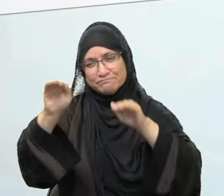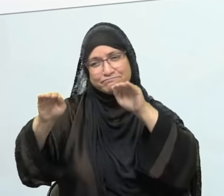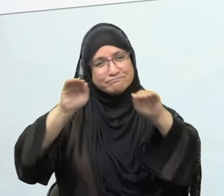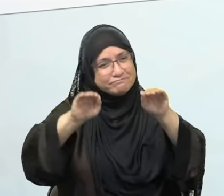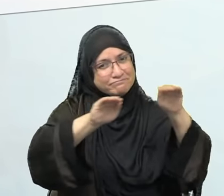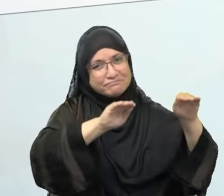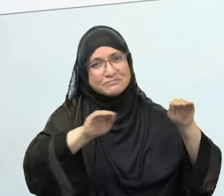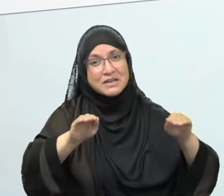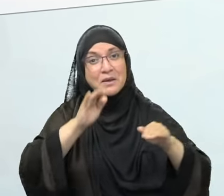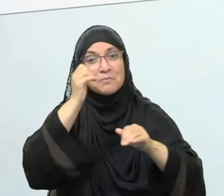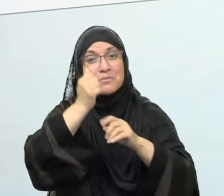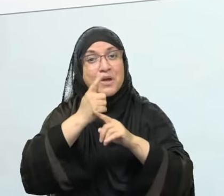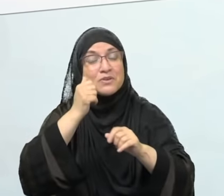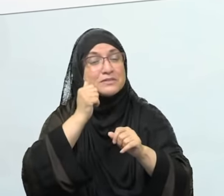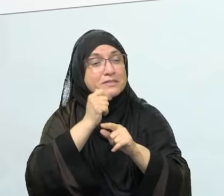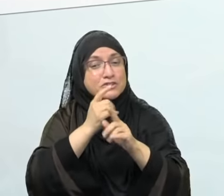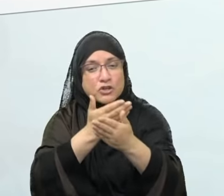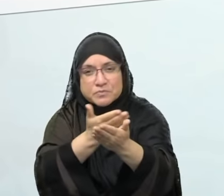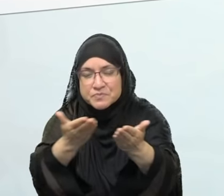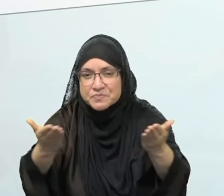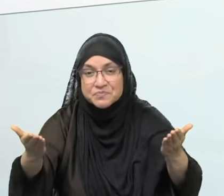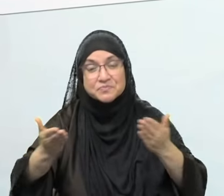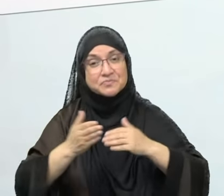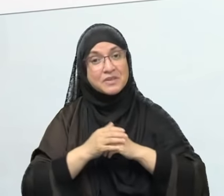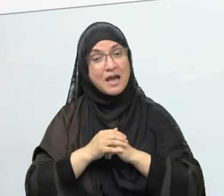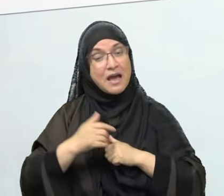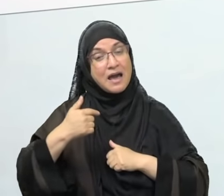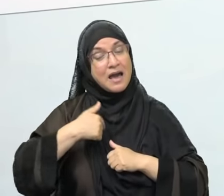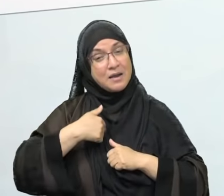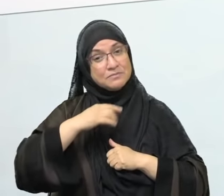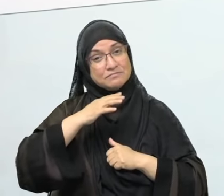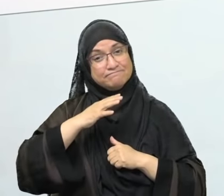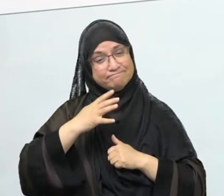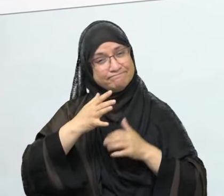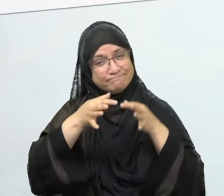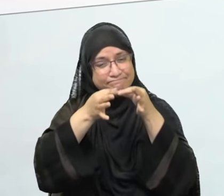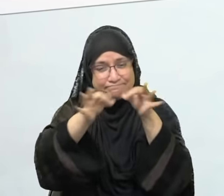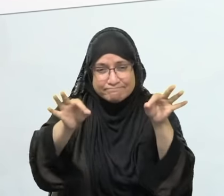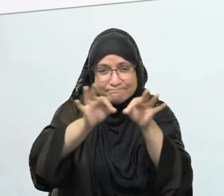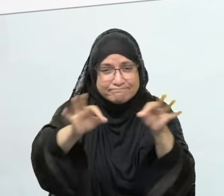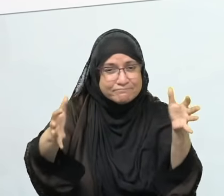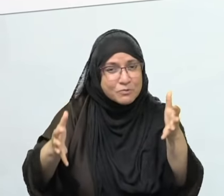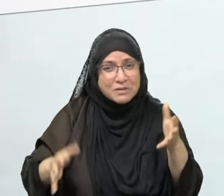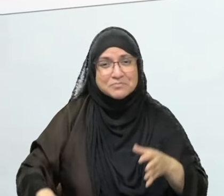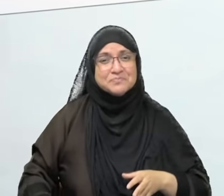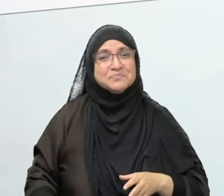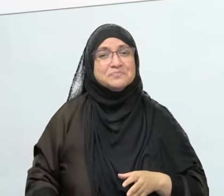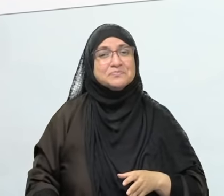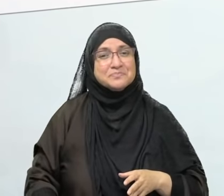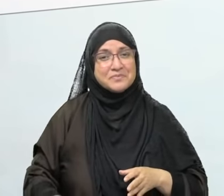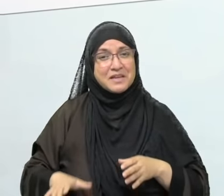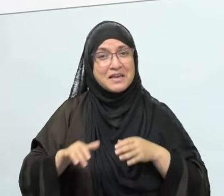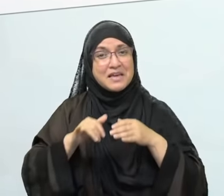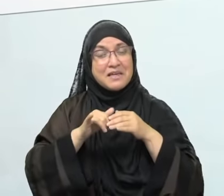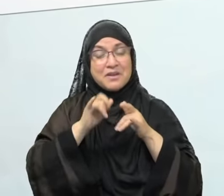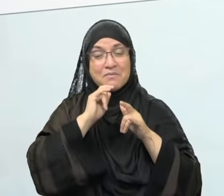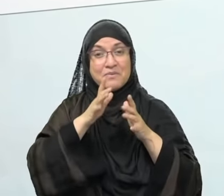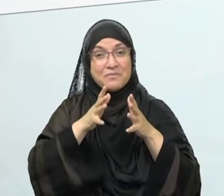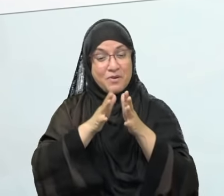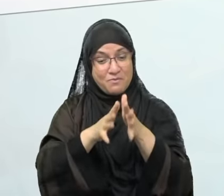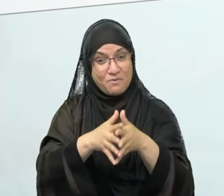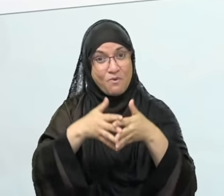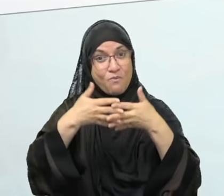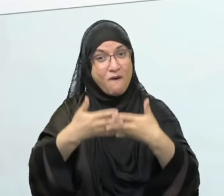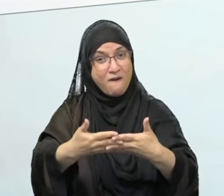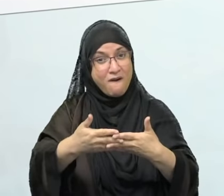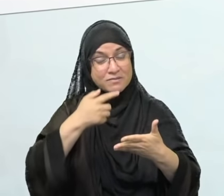Sulaym radiallahu anhu says, Qala qila li rasulillahi sallallahu alayhi wa sallama, ayakoonu almu'minu